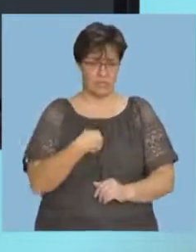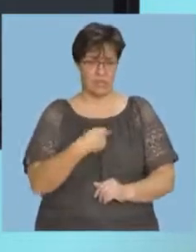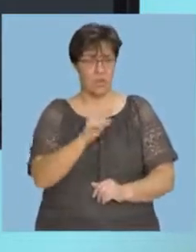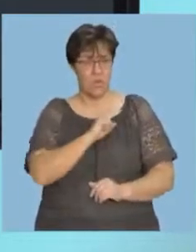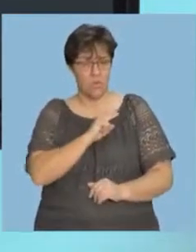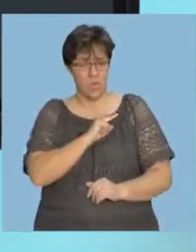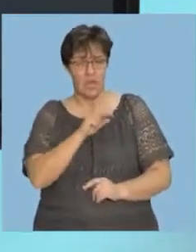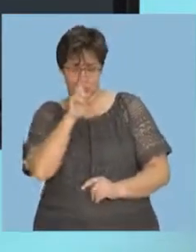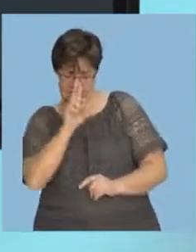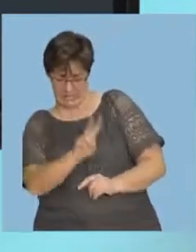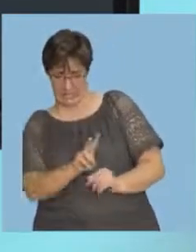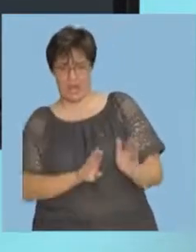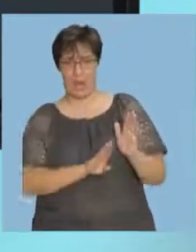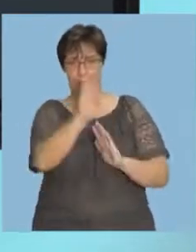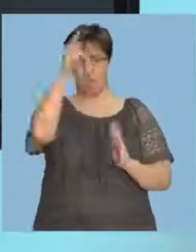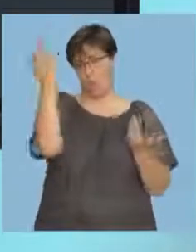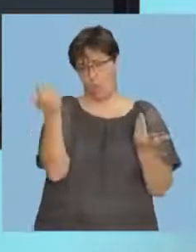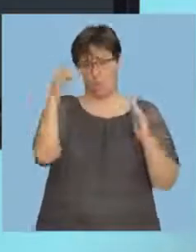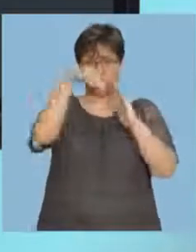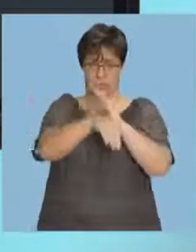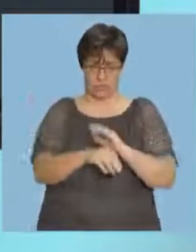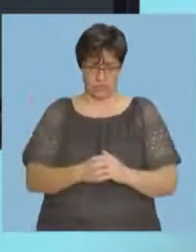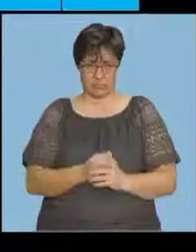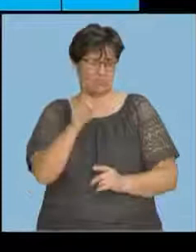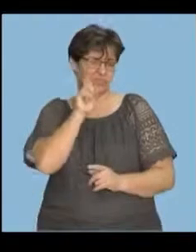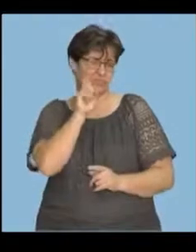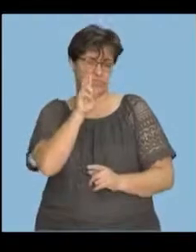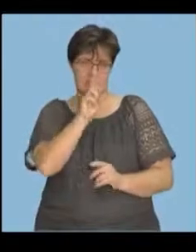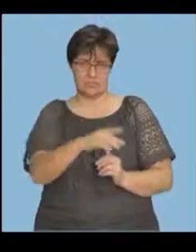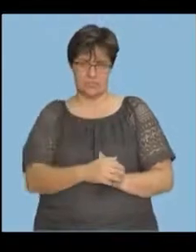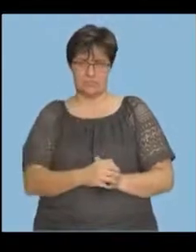increasing or decreasing? Let's see what it looks like.